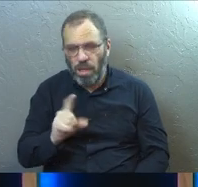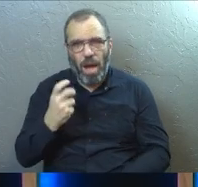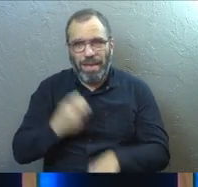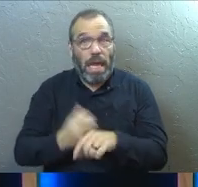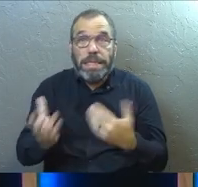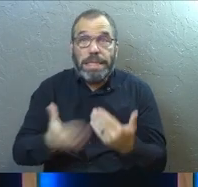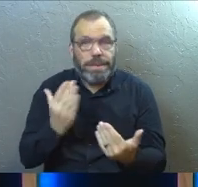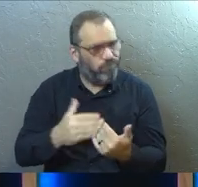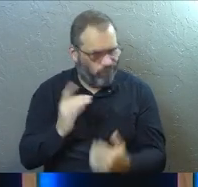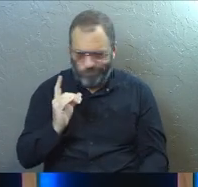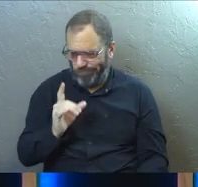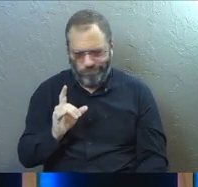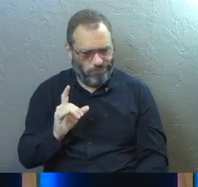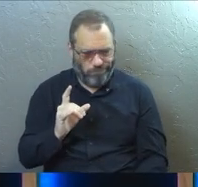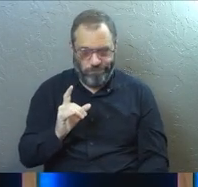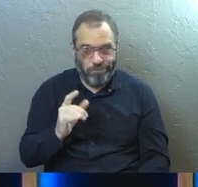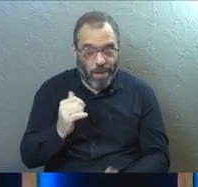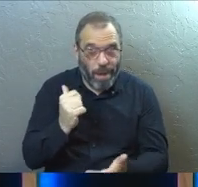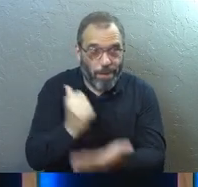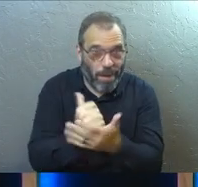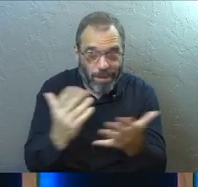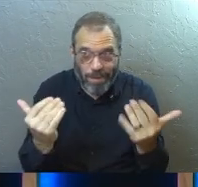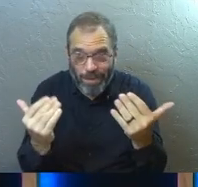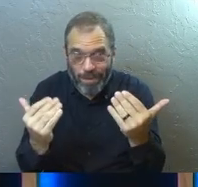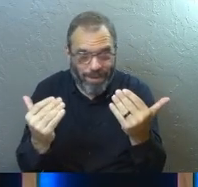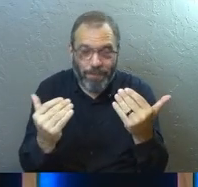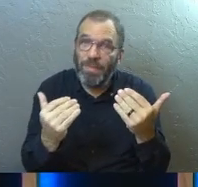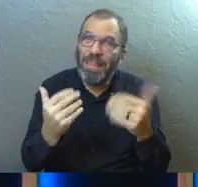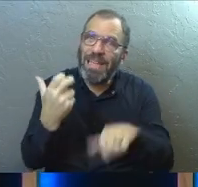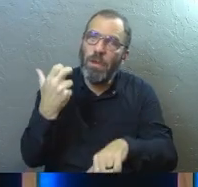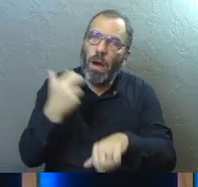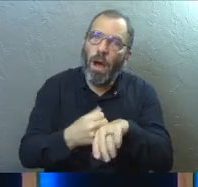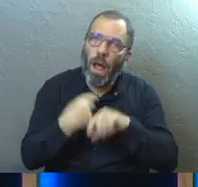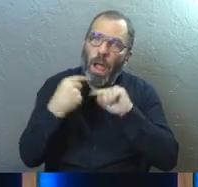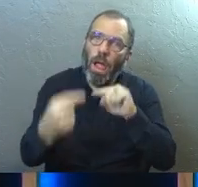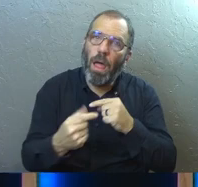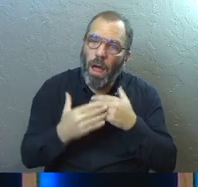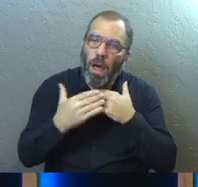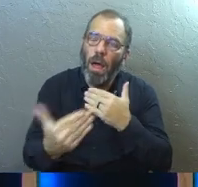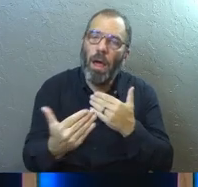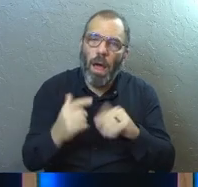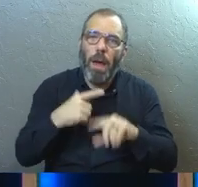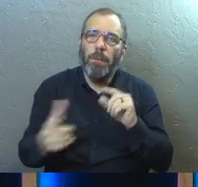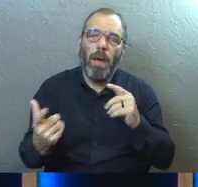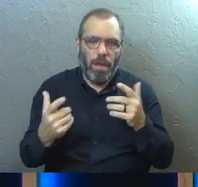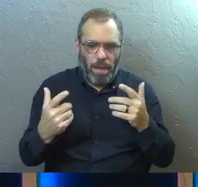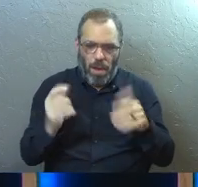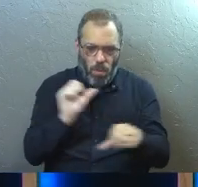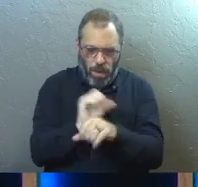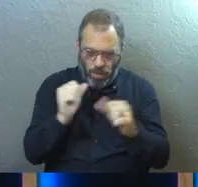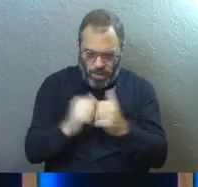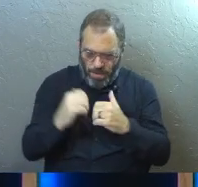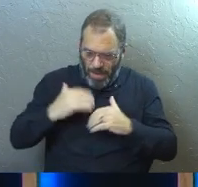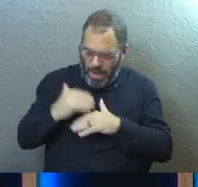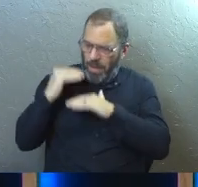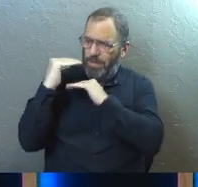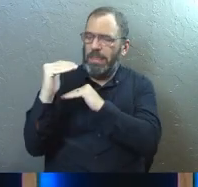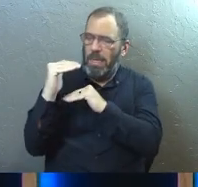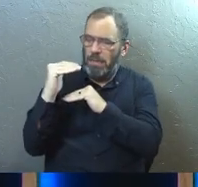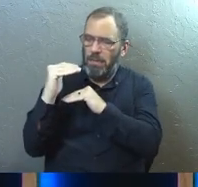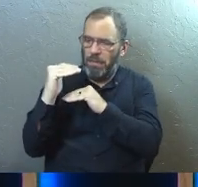That's not an easy road. Can I get an amen? That's a difficult road to walk. But dealing with my limitations,